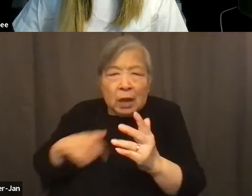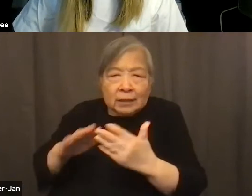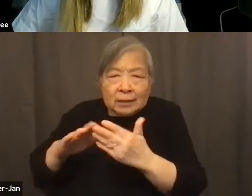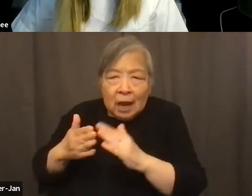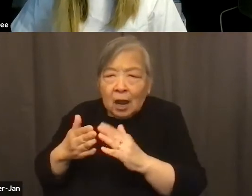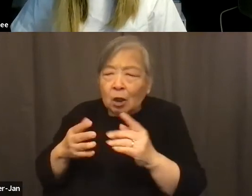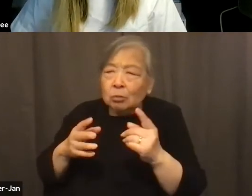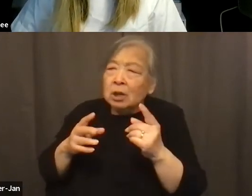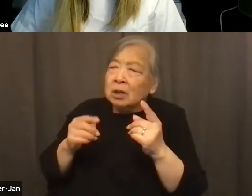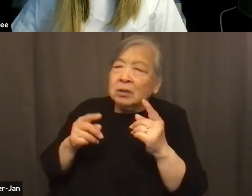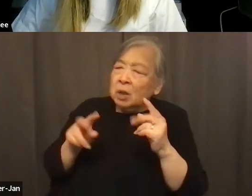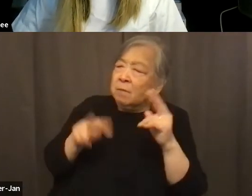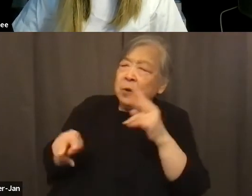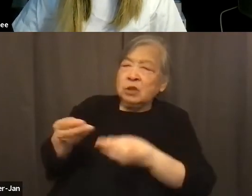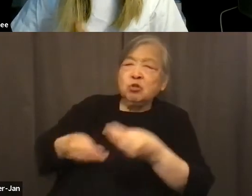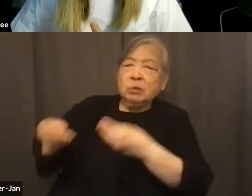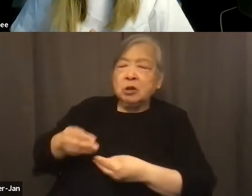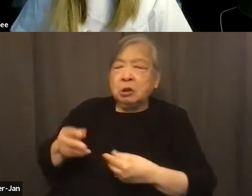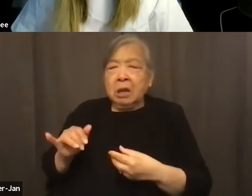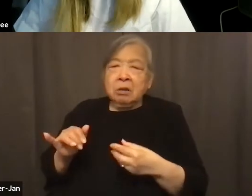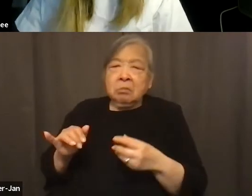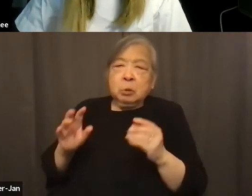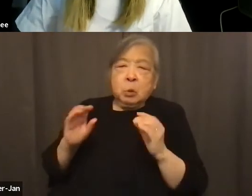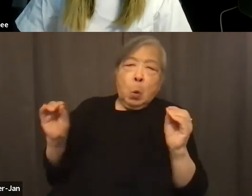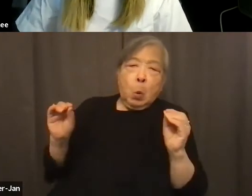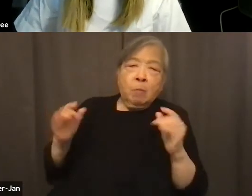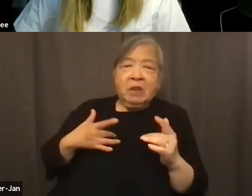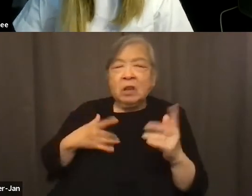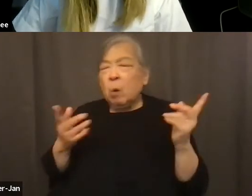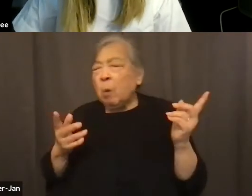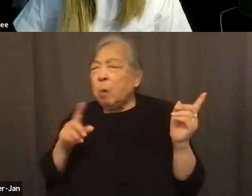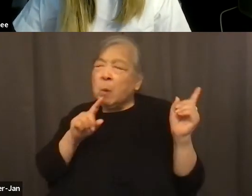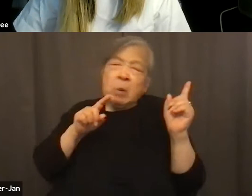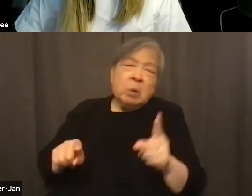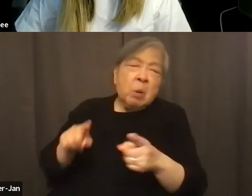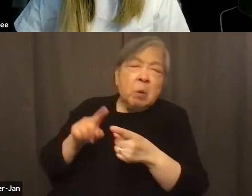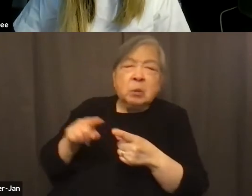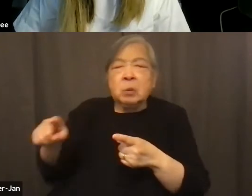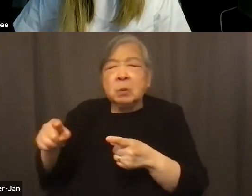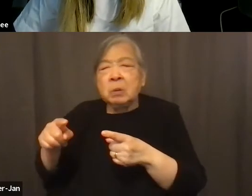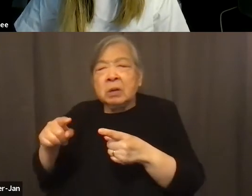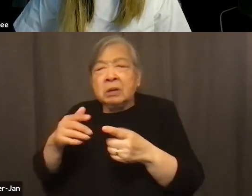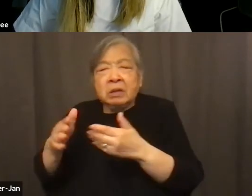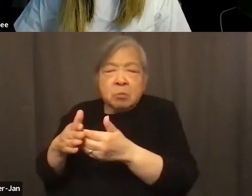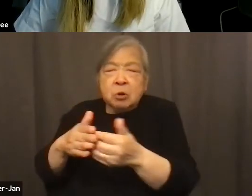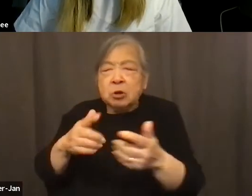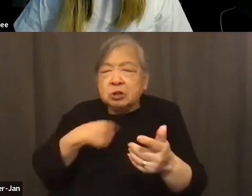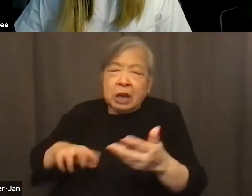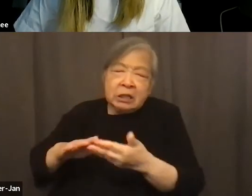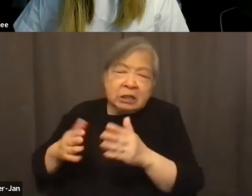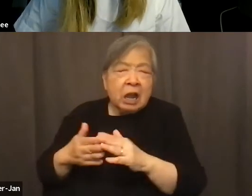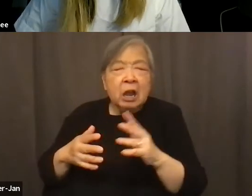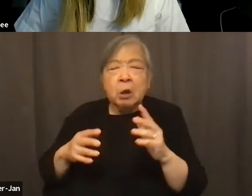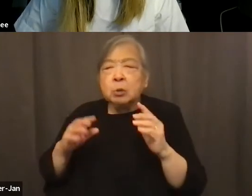viewed as transactional. Like, you're coming to the neighborhood because you're like, oh, it's cheap eats, it's all this. Like, no, like, there's a legacy, there's